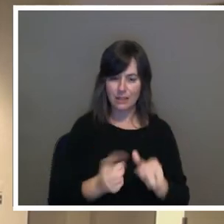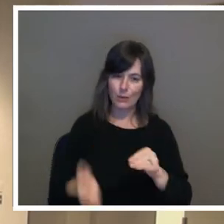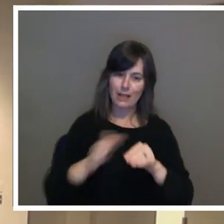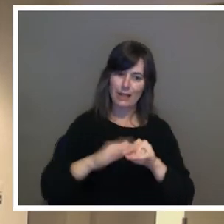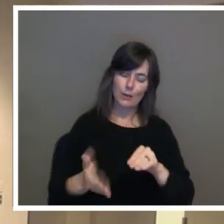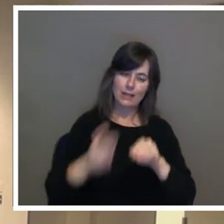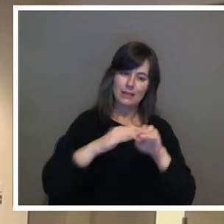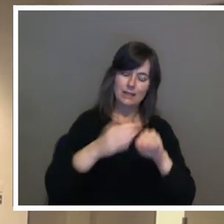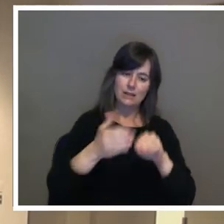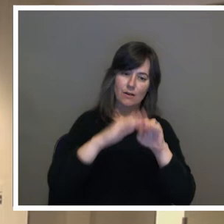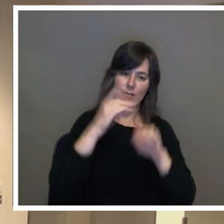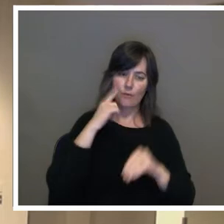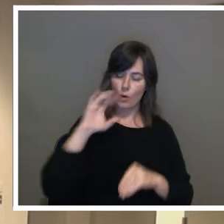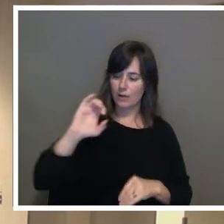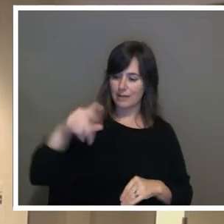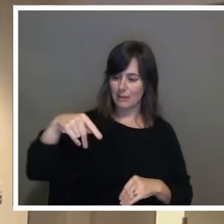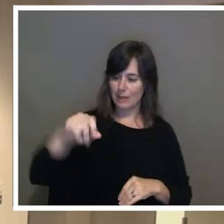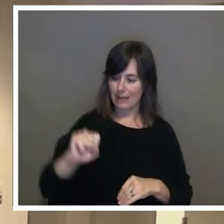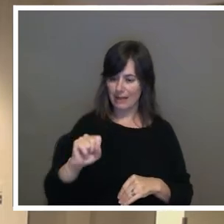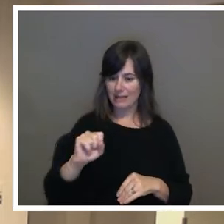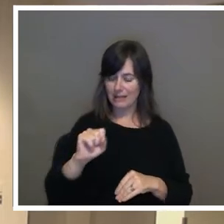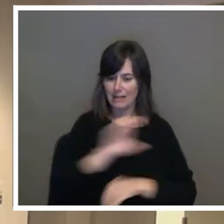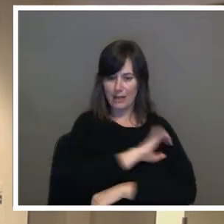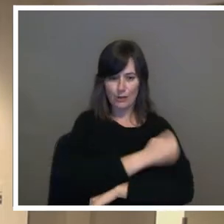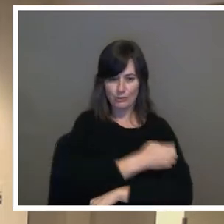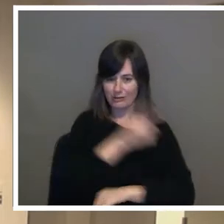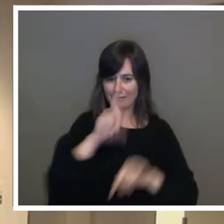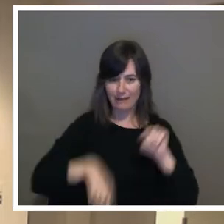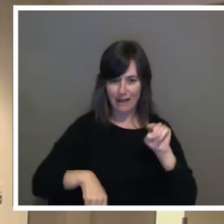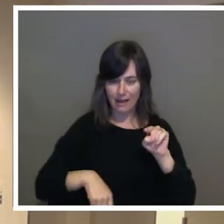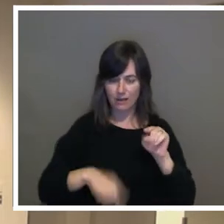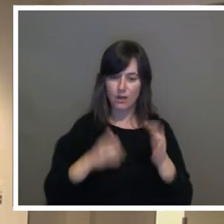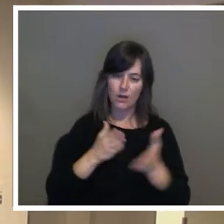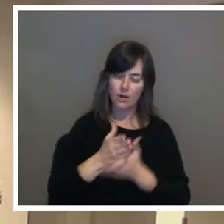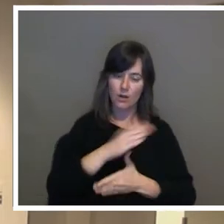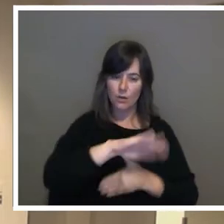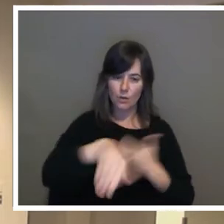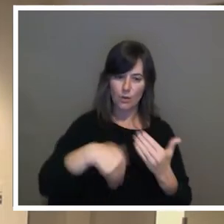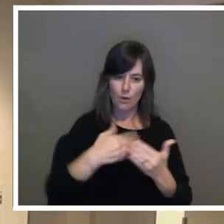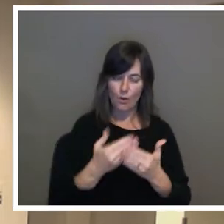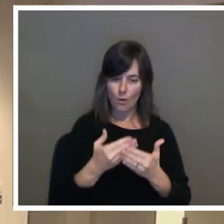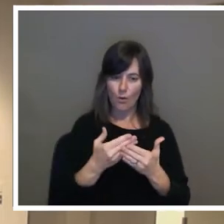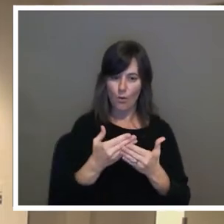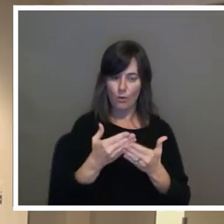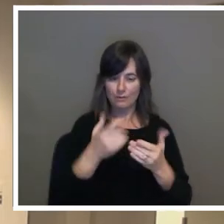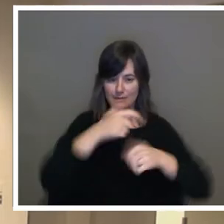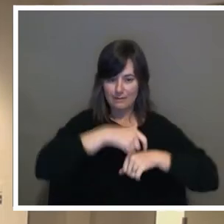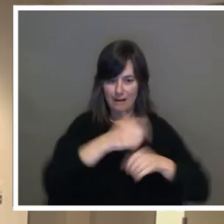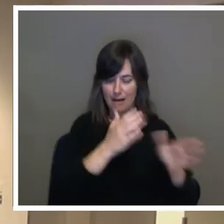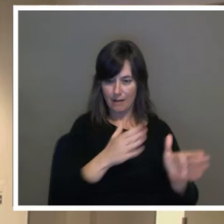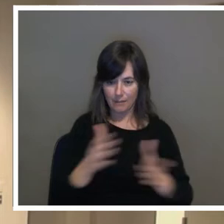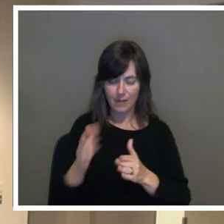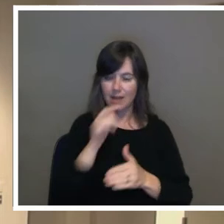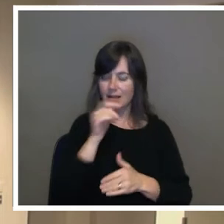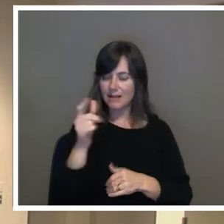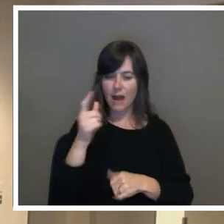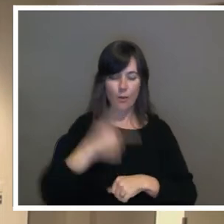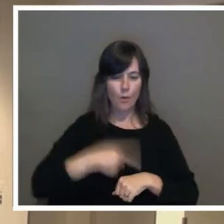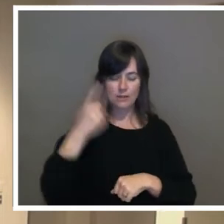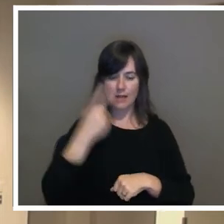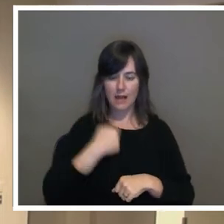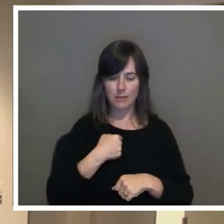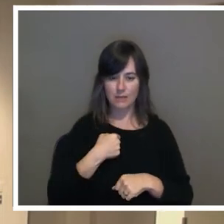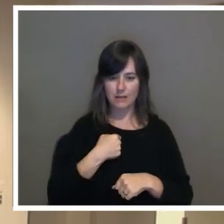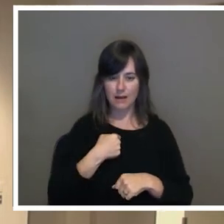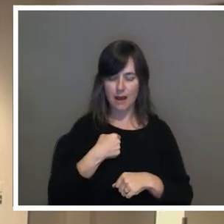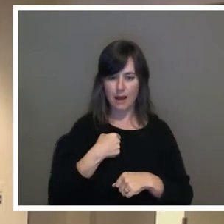TPS energy. Throughout this whole brief issue, not once did I tap to your services